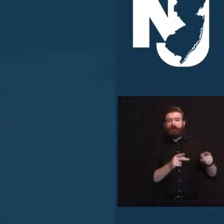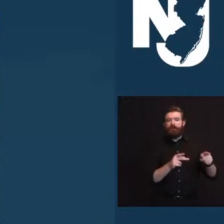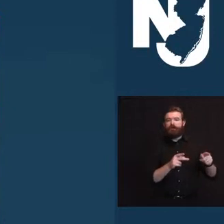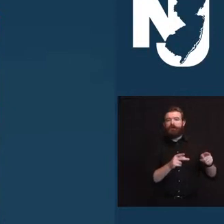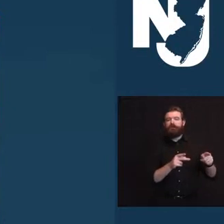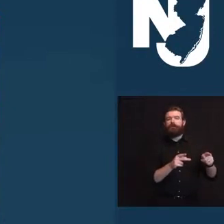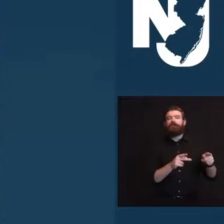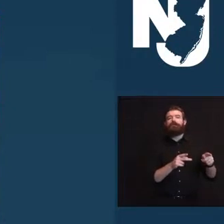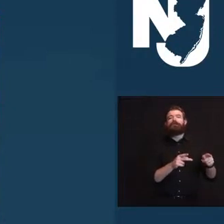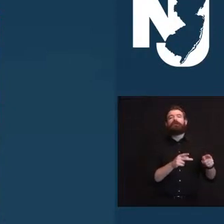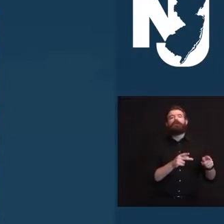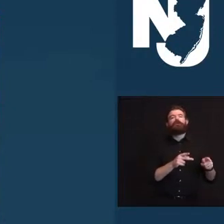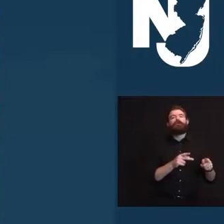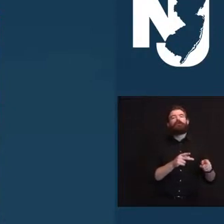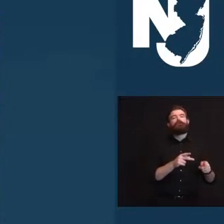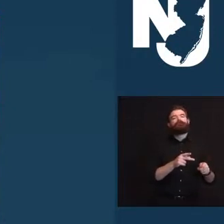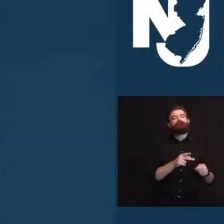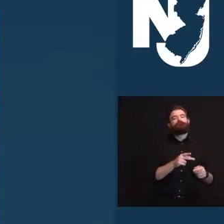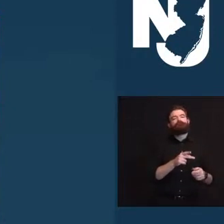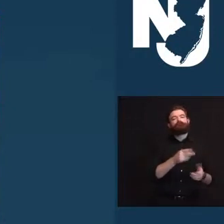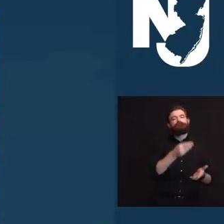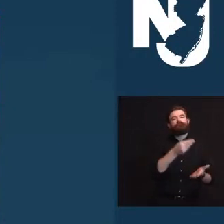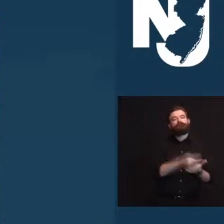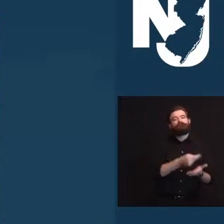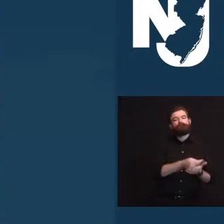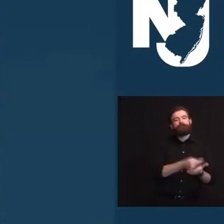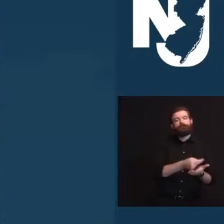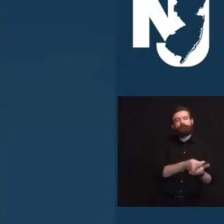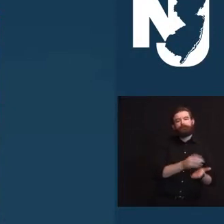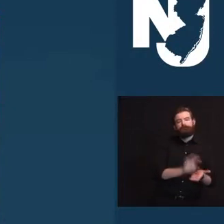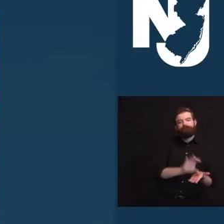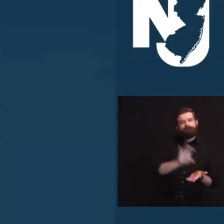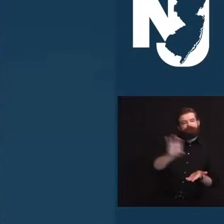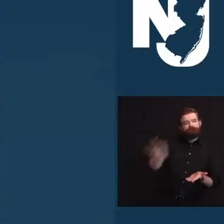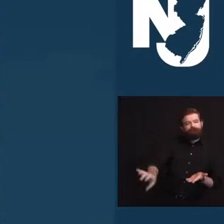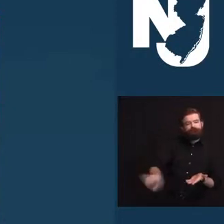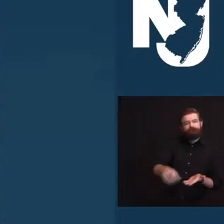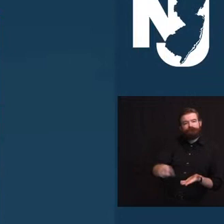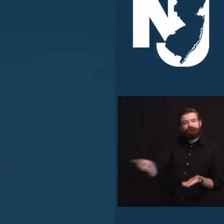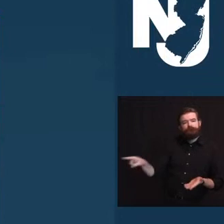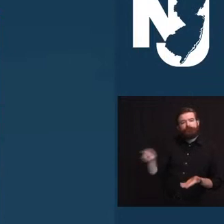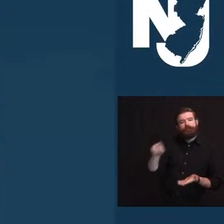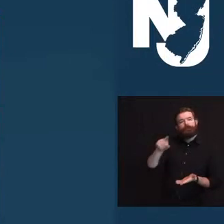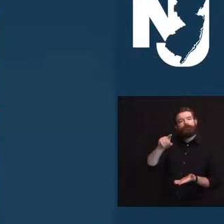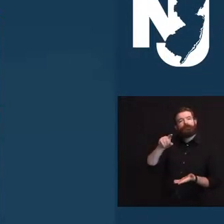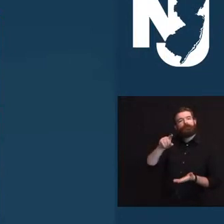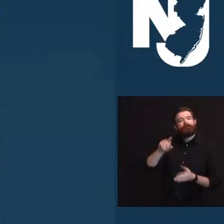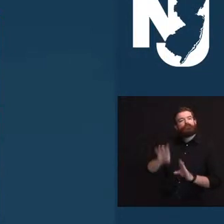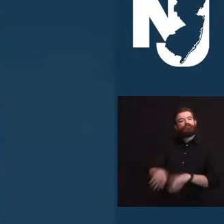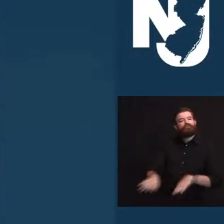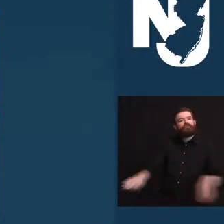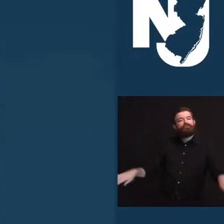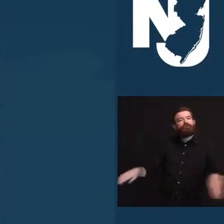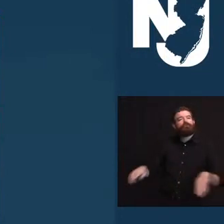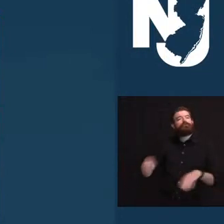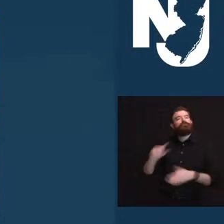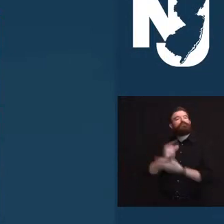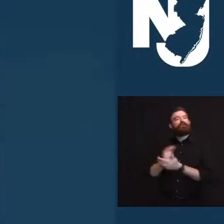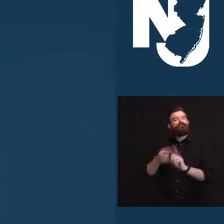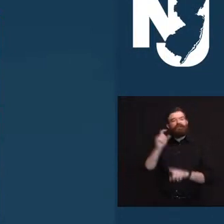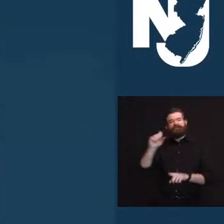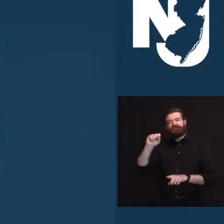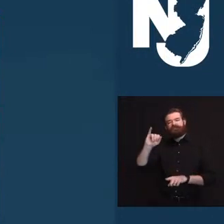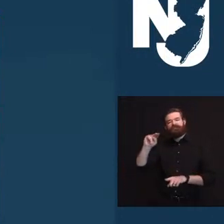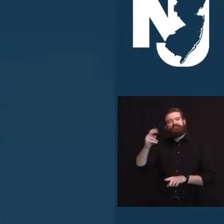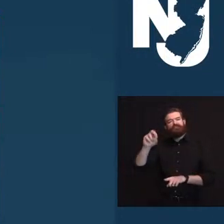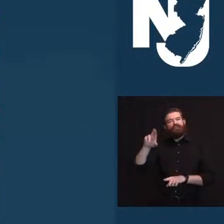assistance to families in need. Angela is survived by her daughter, Jamie, with whom I had the great honor of speaking, and son-in